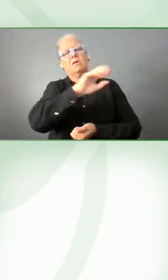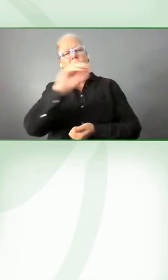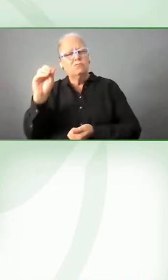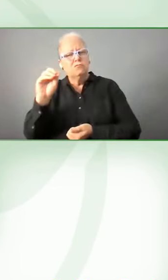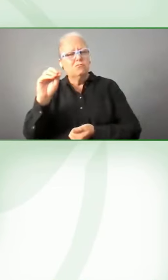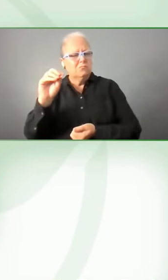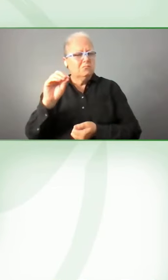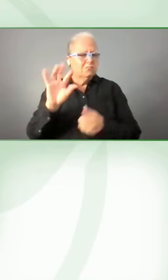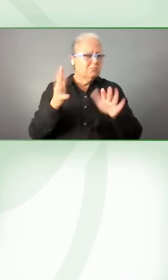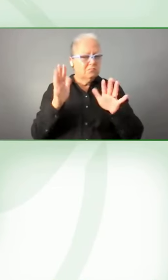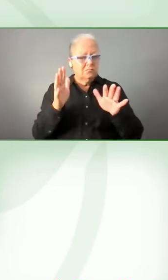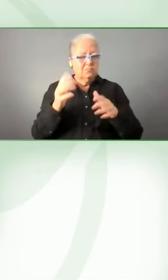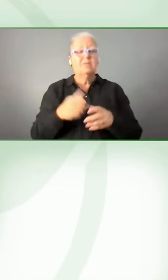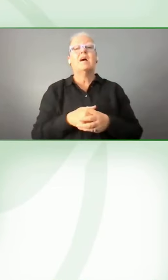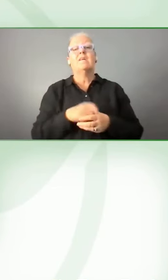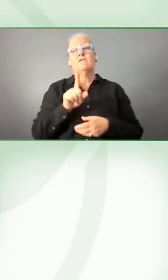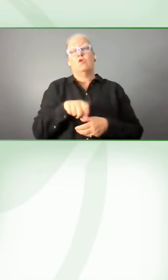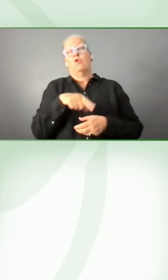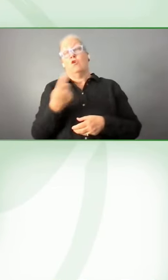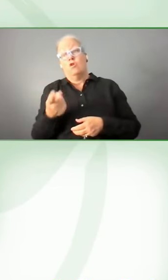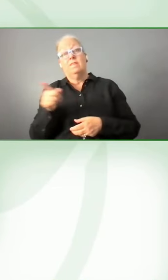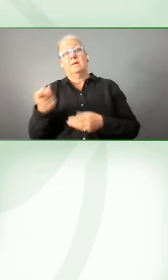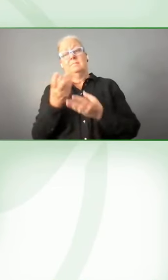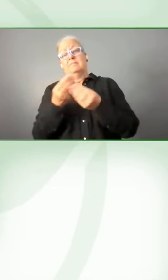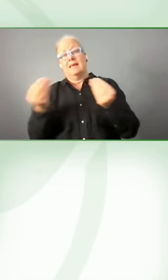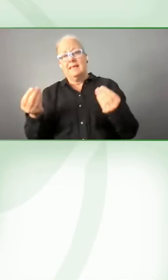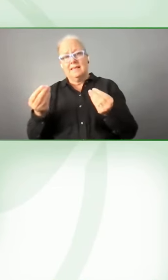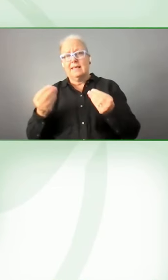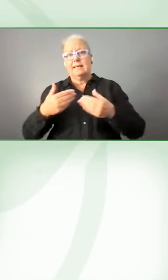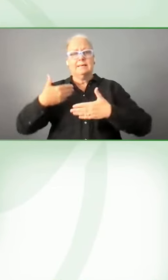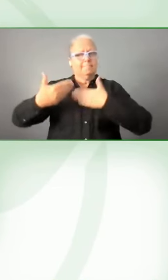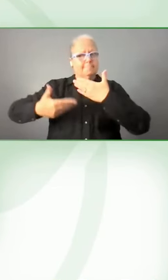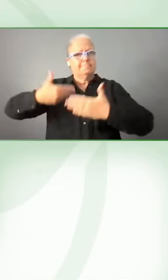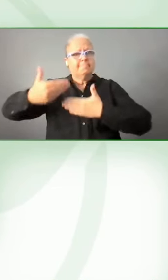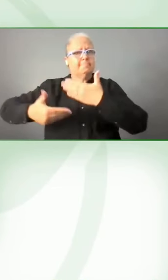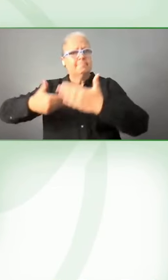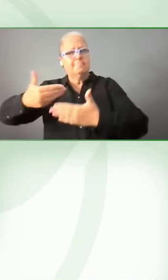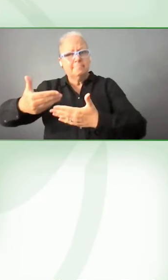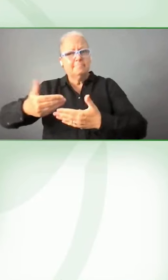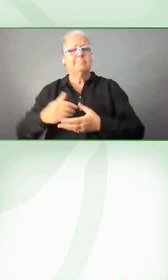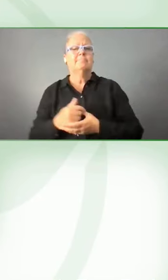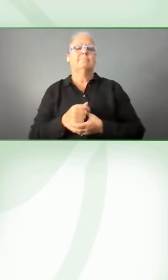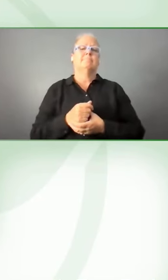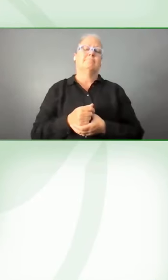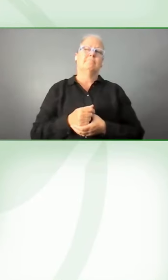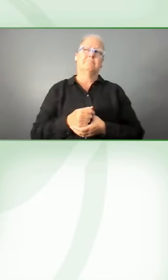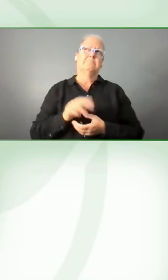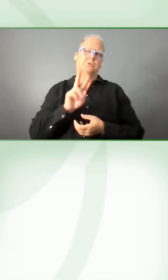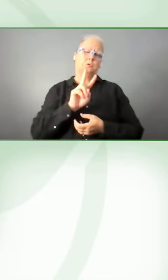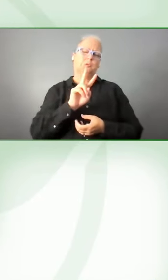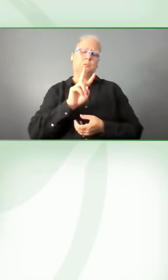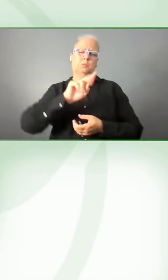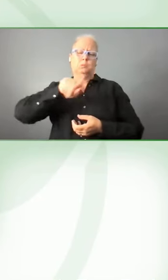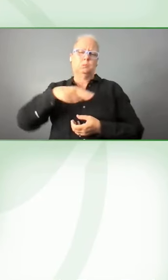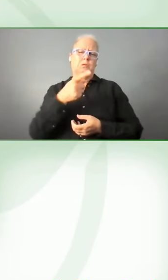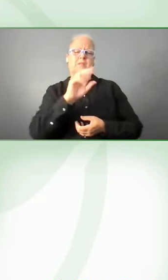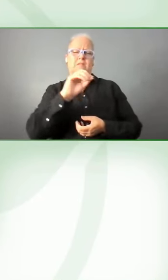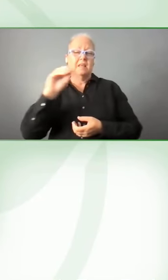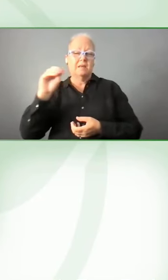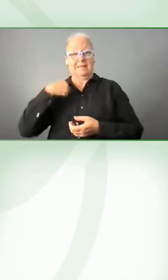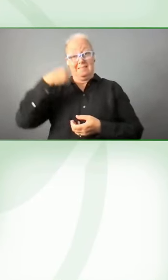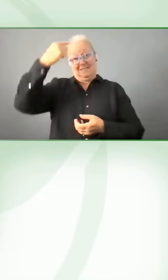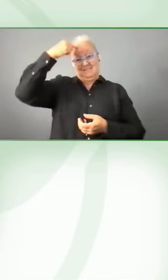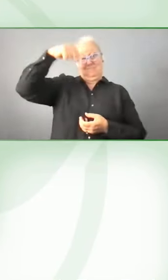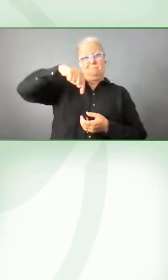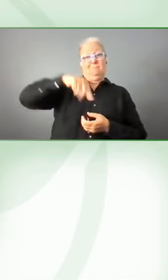progress. So we expect that we can finish this year with more around more